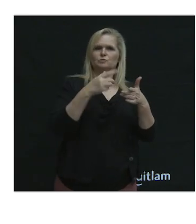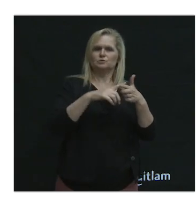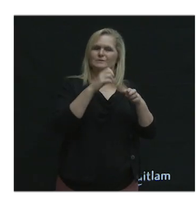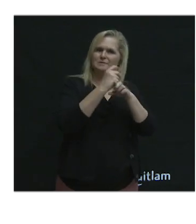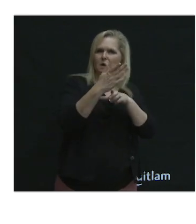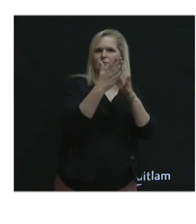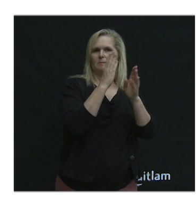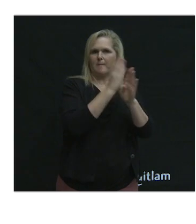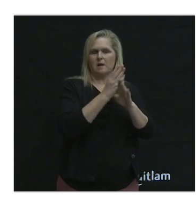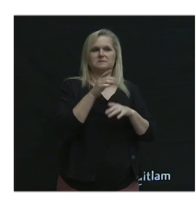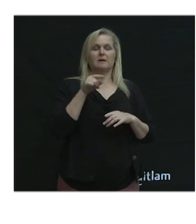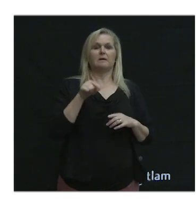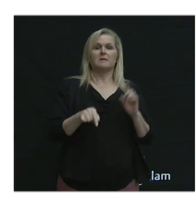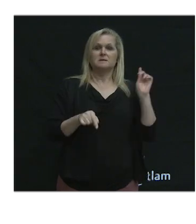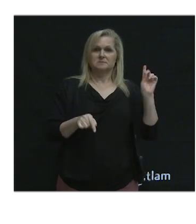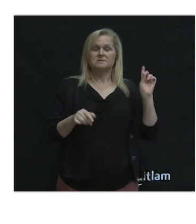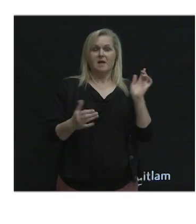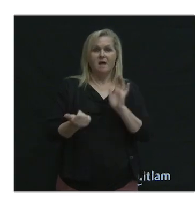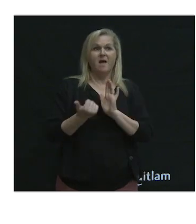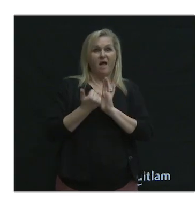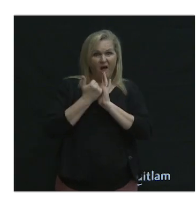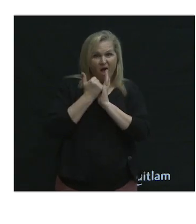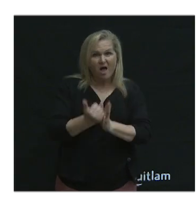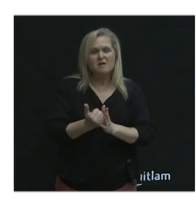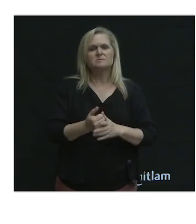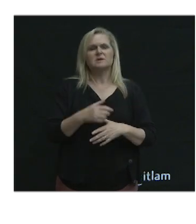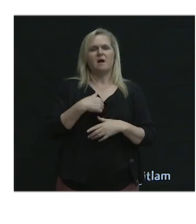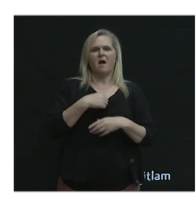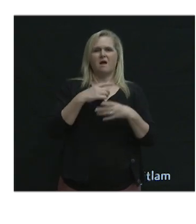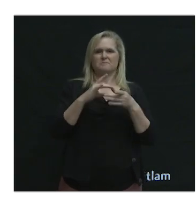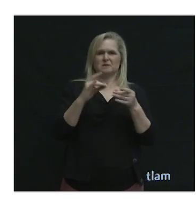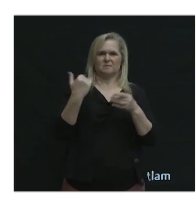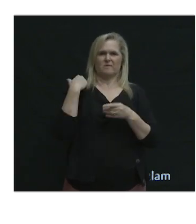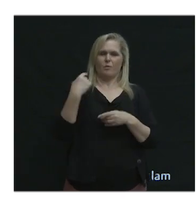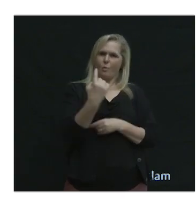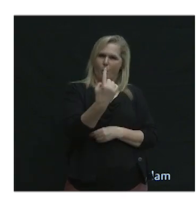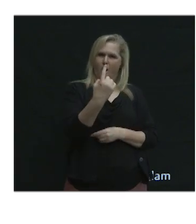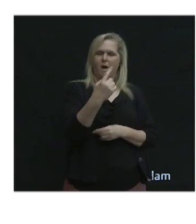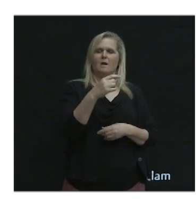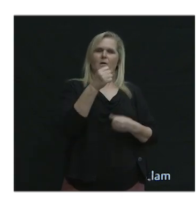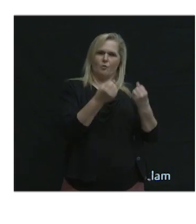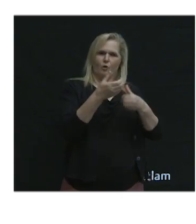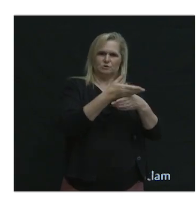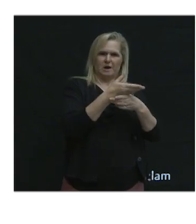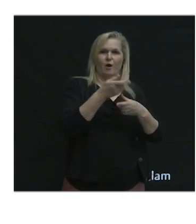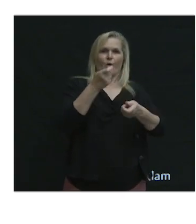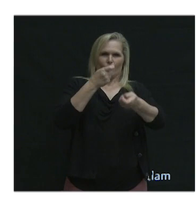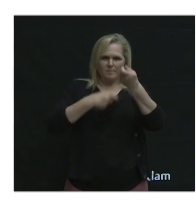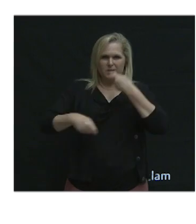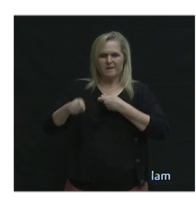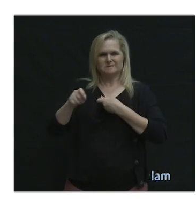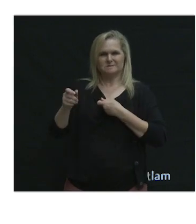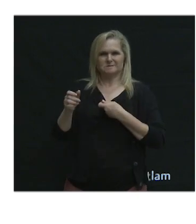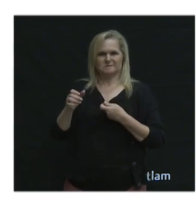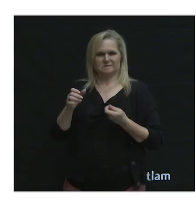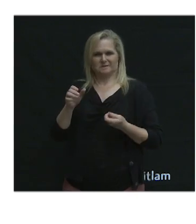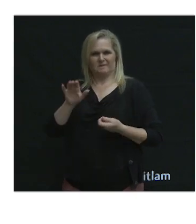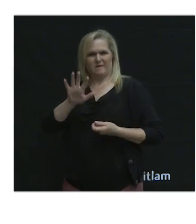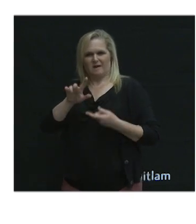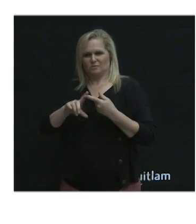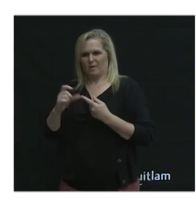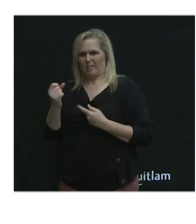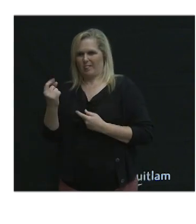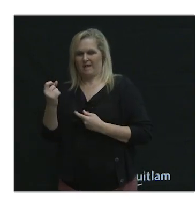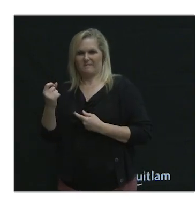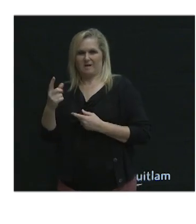This really helps. Because I mentioned before, one car share vehicle replaces between 5 to 11 personally owned cars.